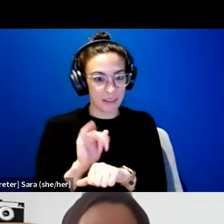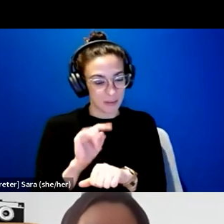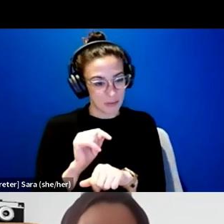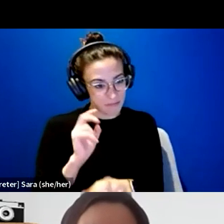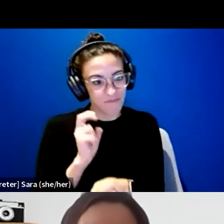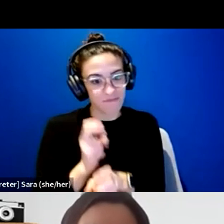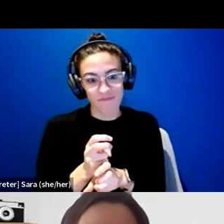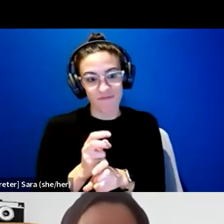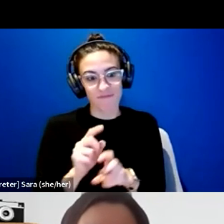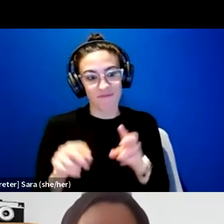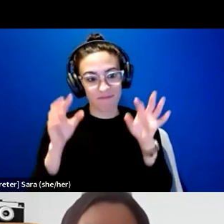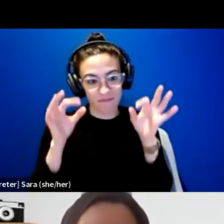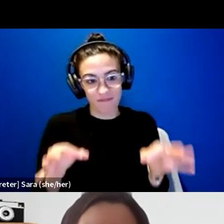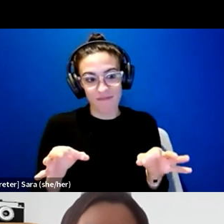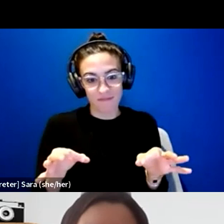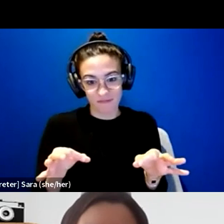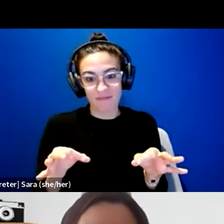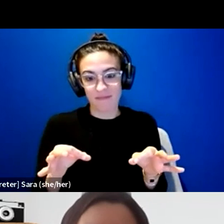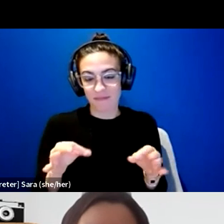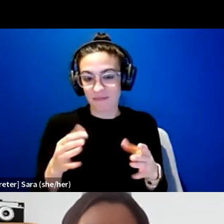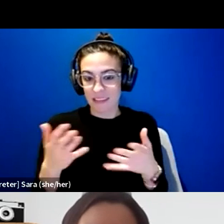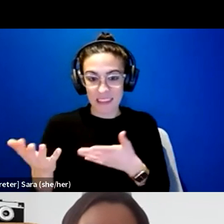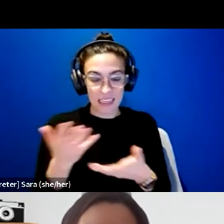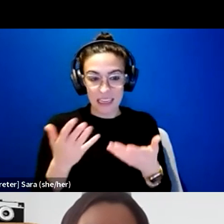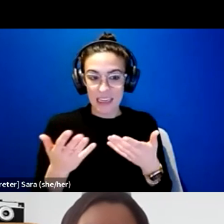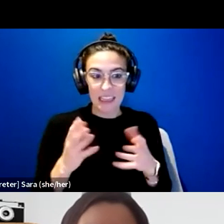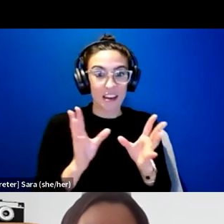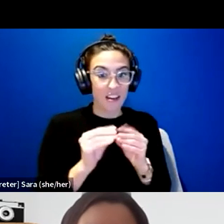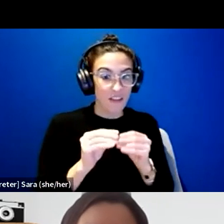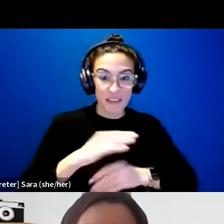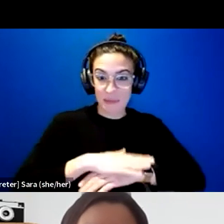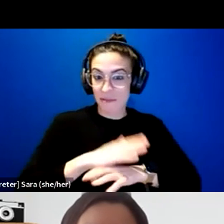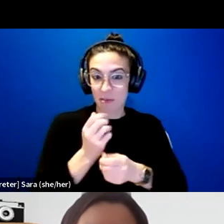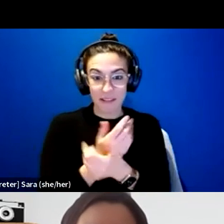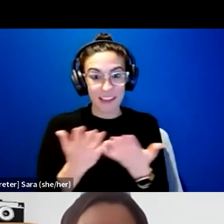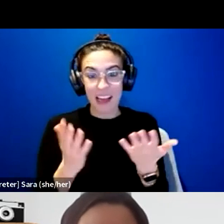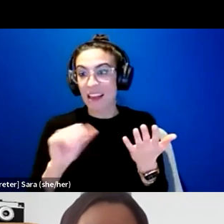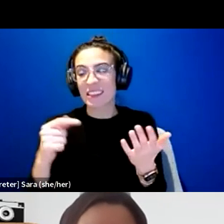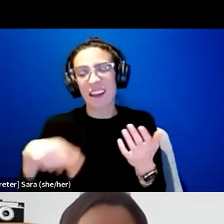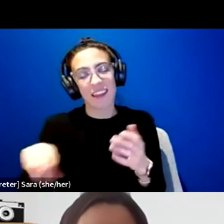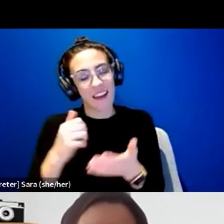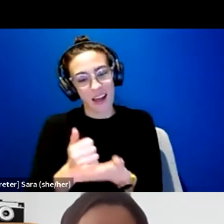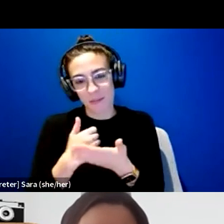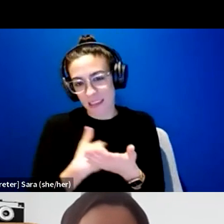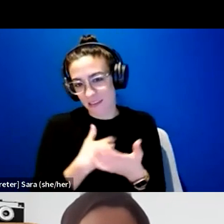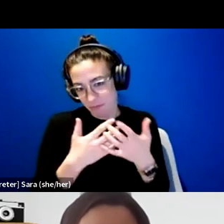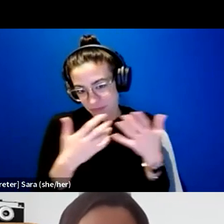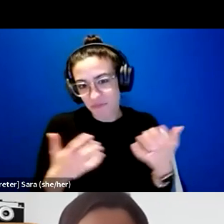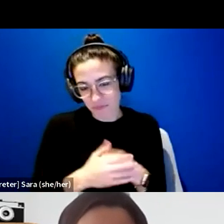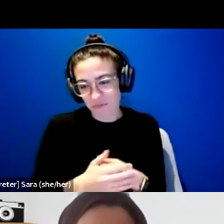decide the conferencing platform and everything else and they helped us in any way possible so really great thanks to them